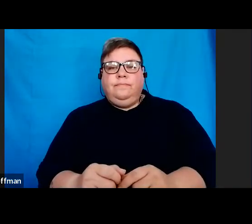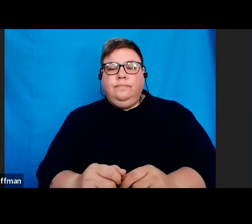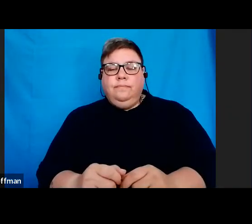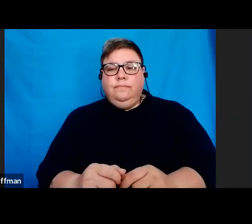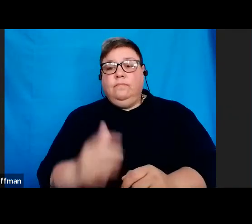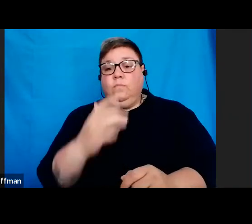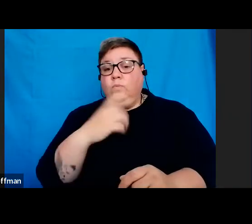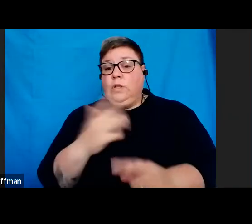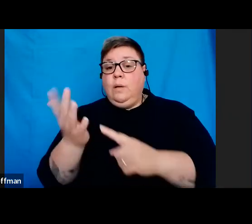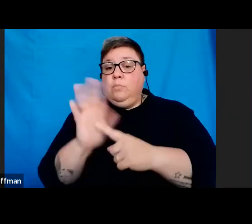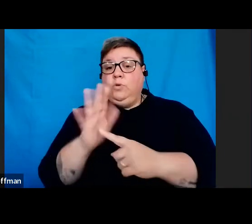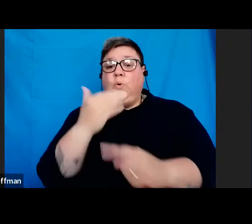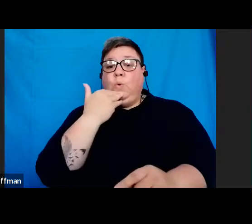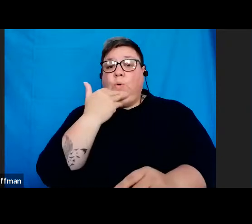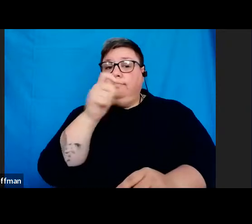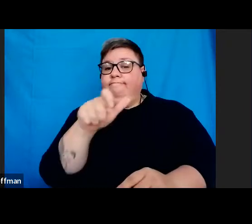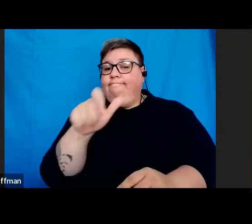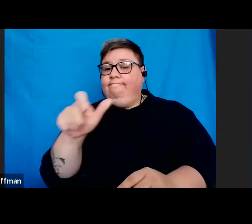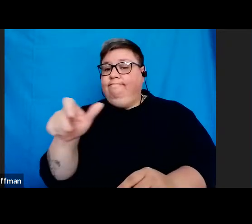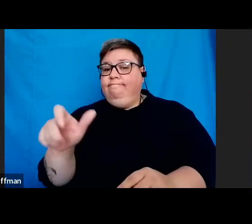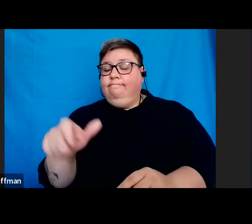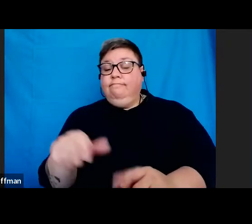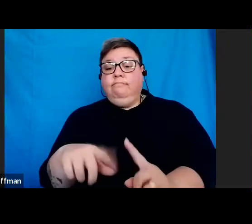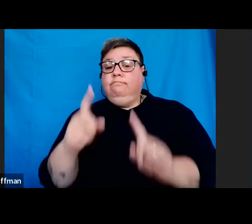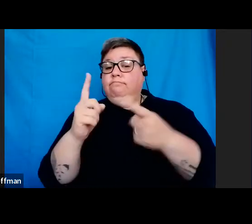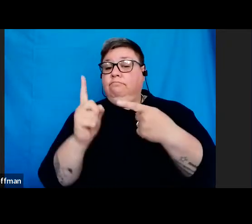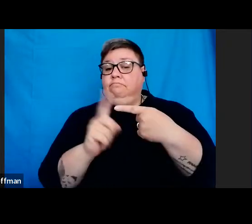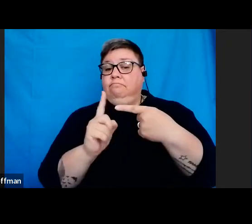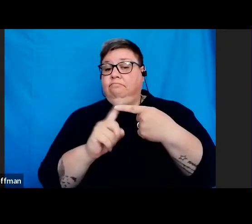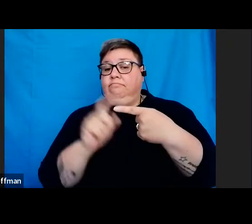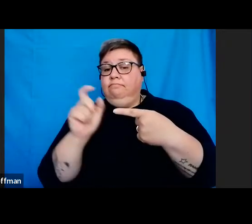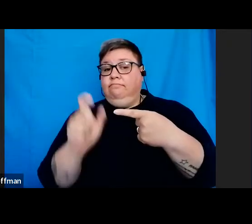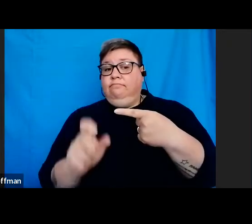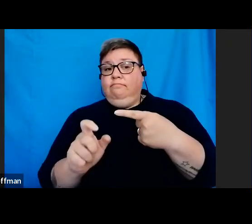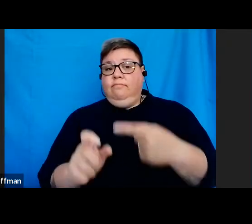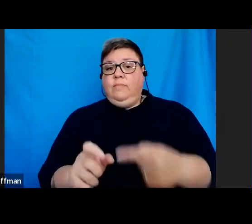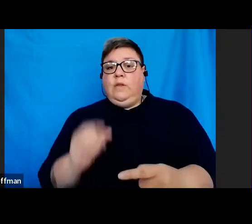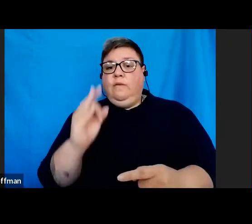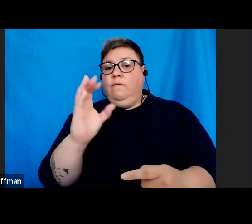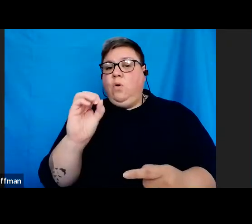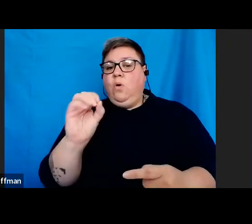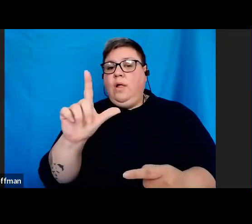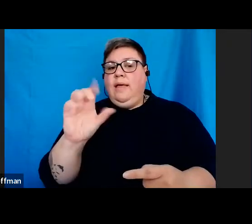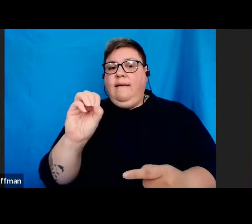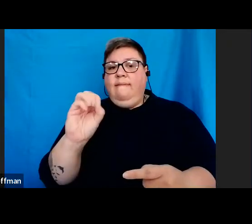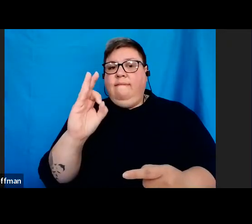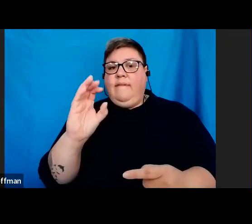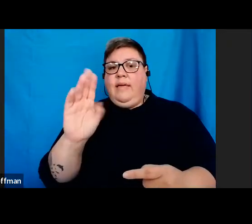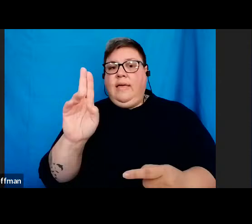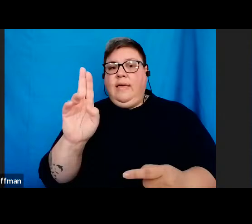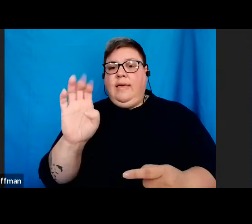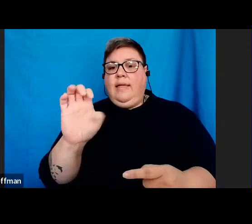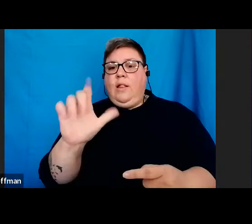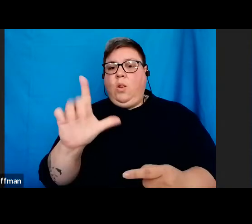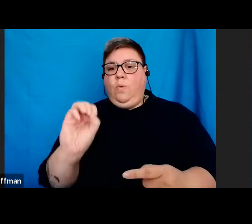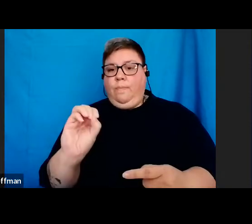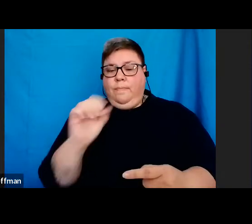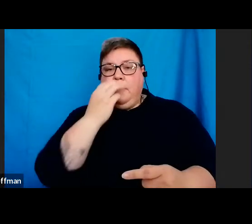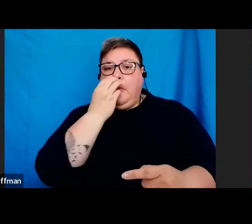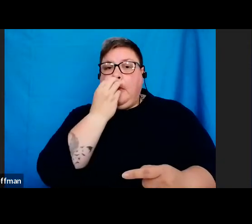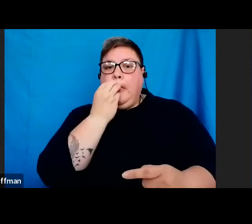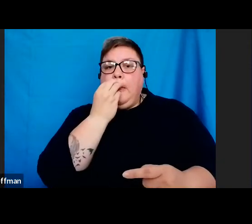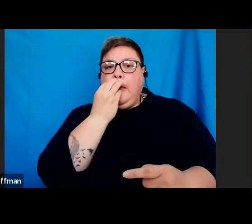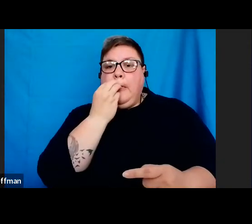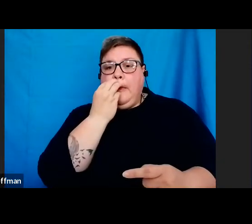present them to you. Our first panelist is Fulufelo Nematendani. Fulufelo